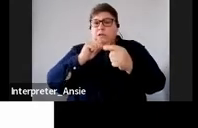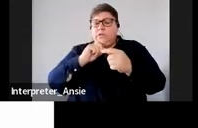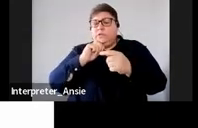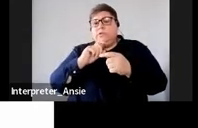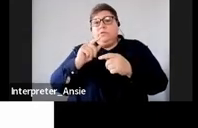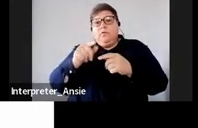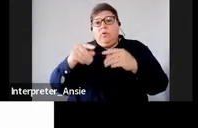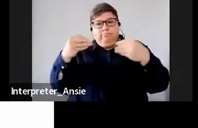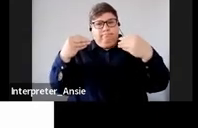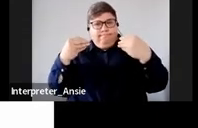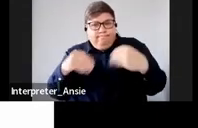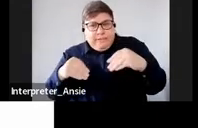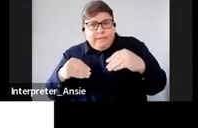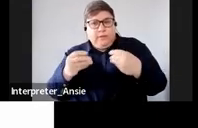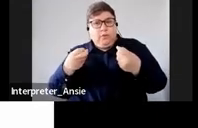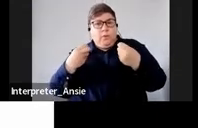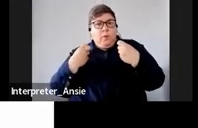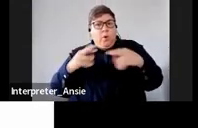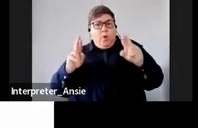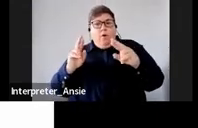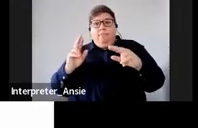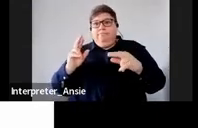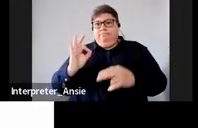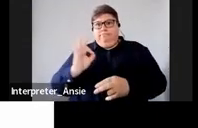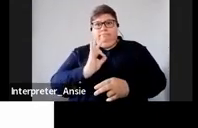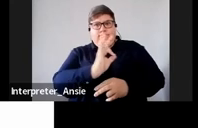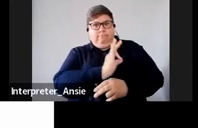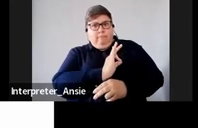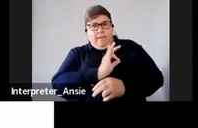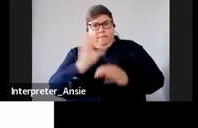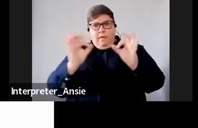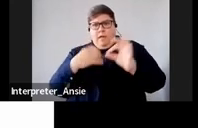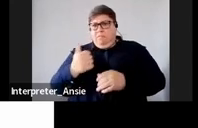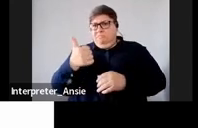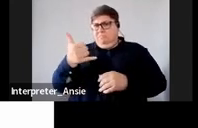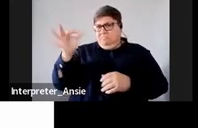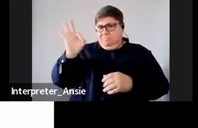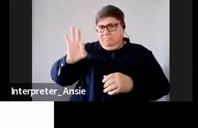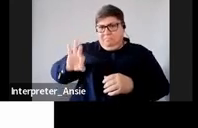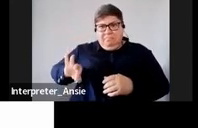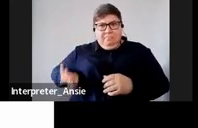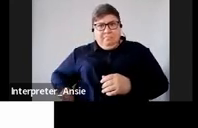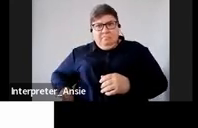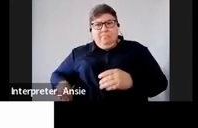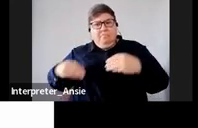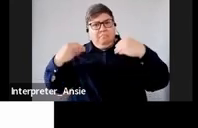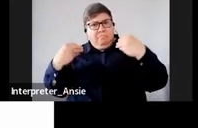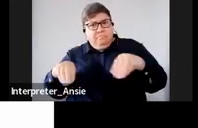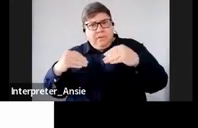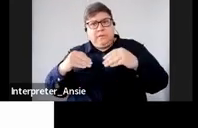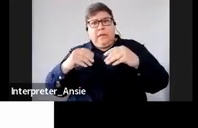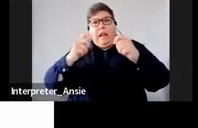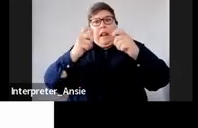or you used to to be employed and earning a good salary and then you get retrained or the business has gone under